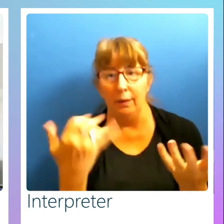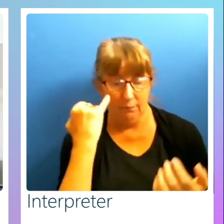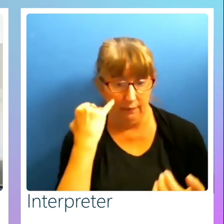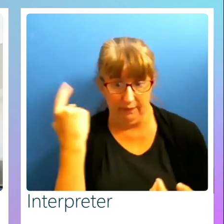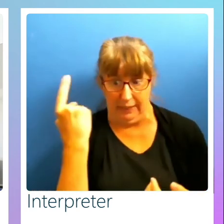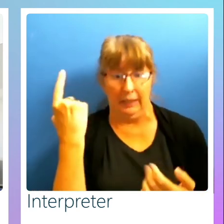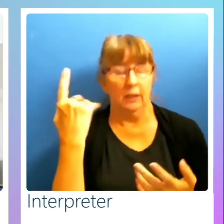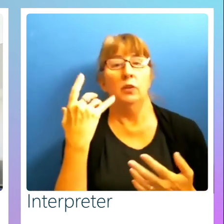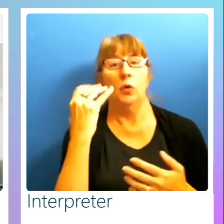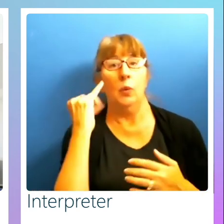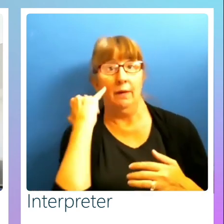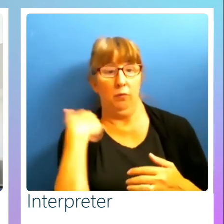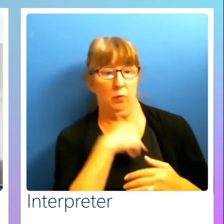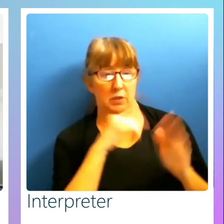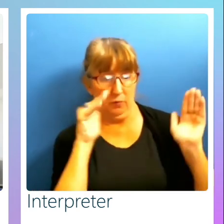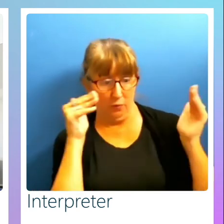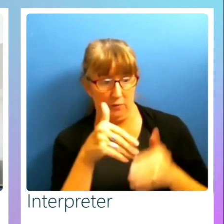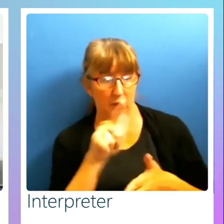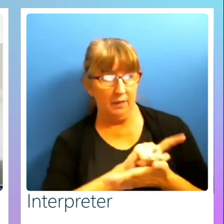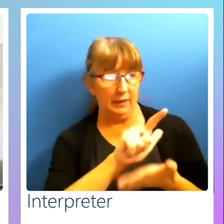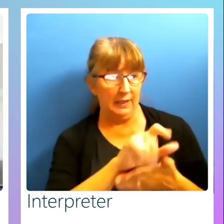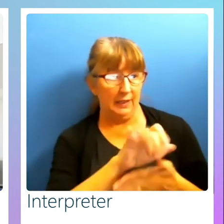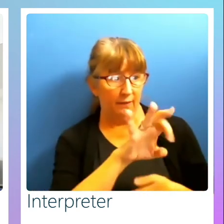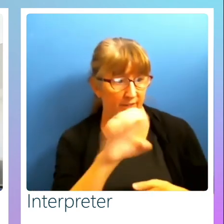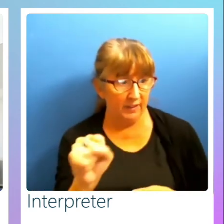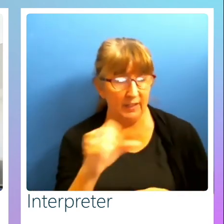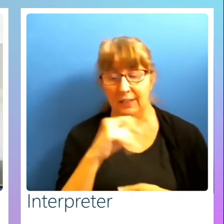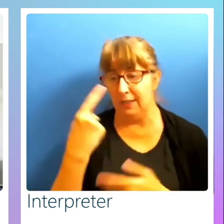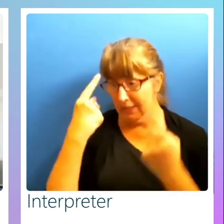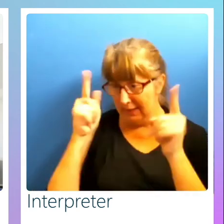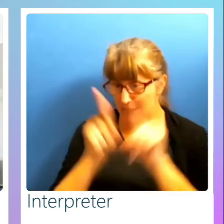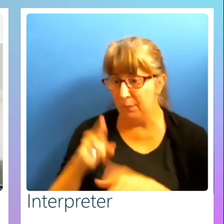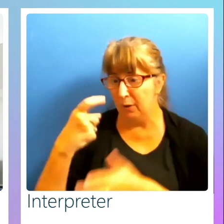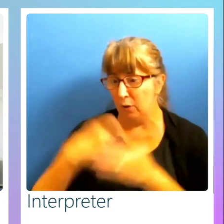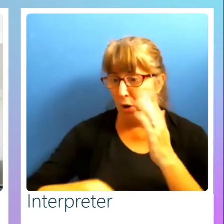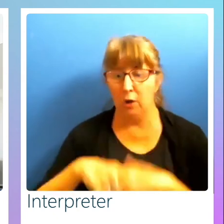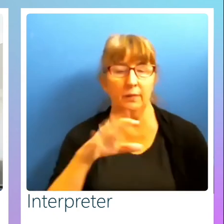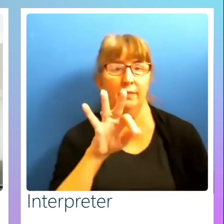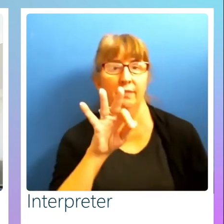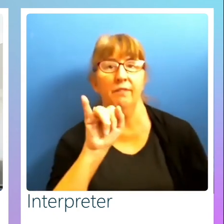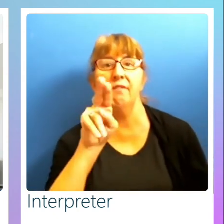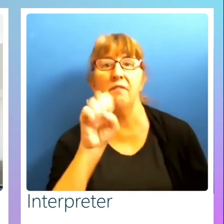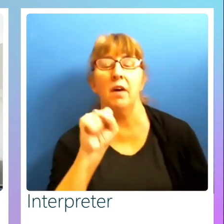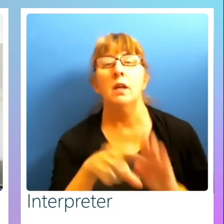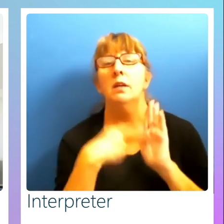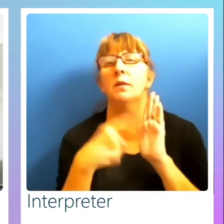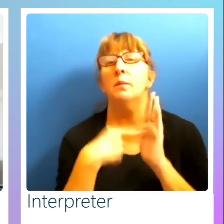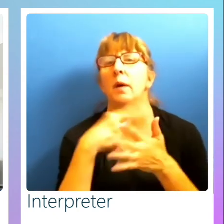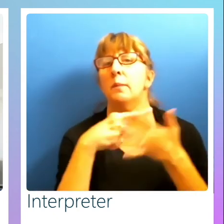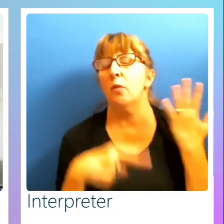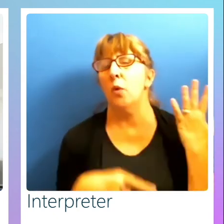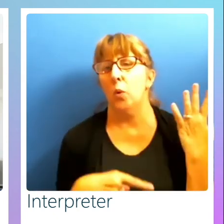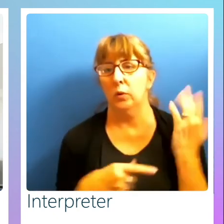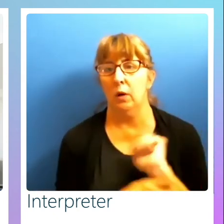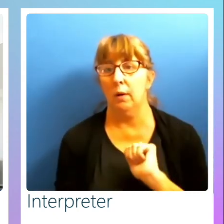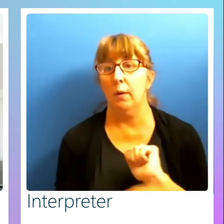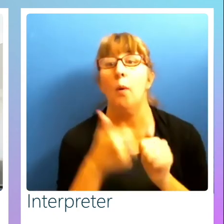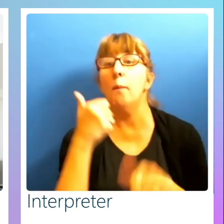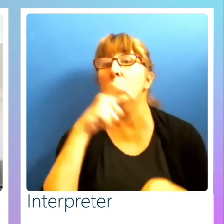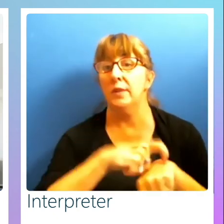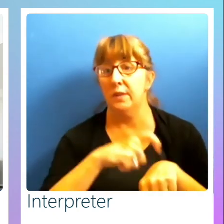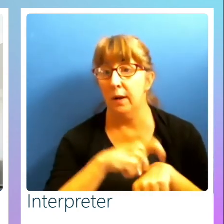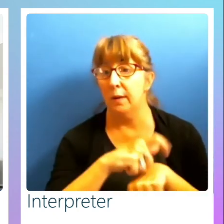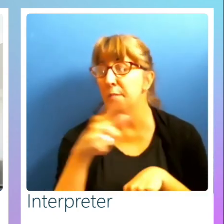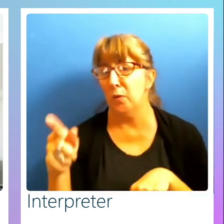focused on the legal fees, and the settlement cost, and the fines, sometimes those are, well, most times those are